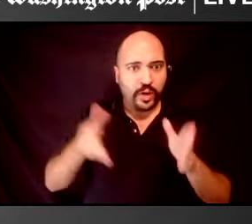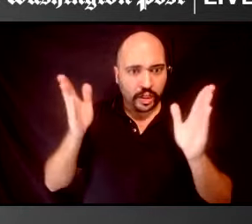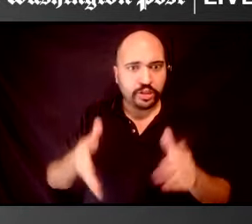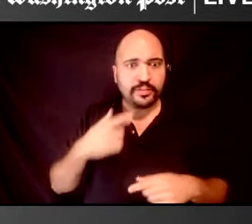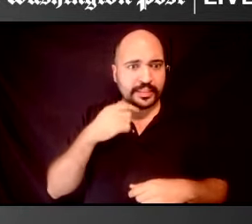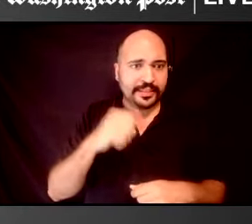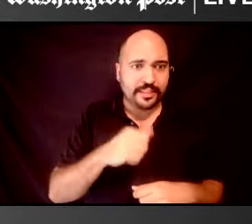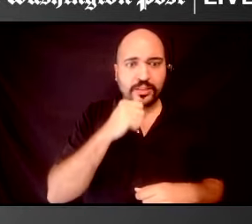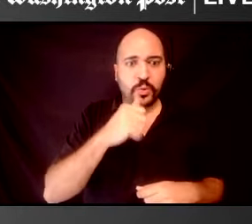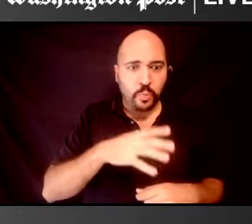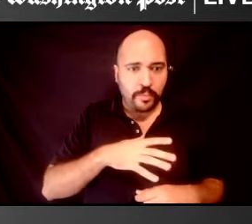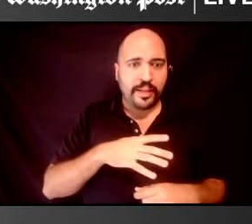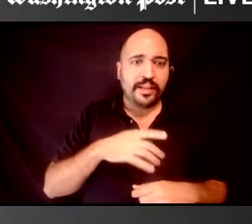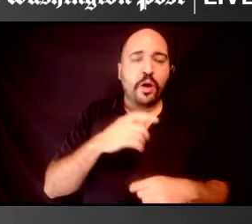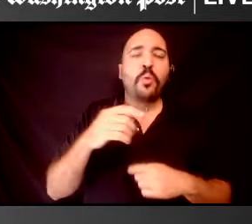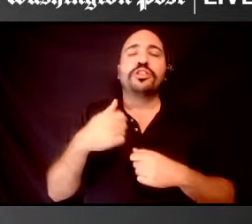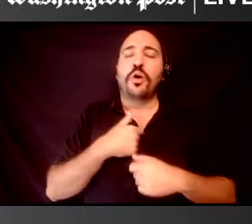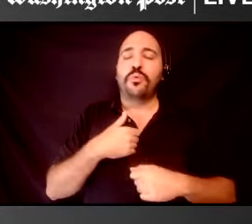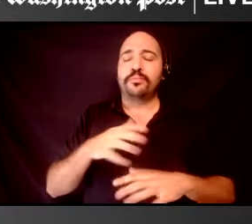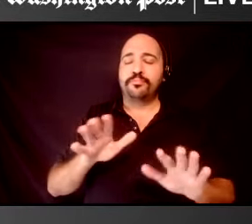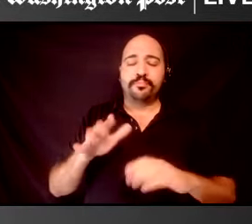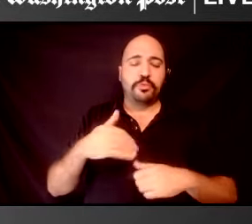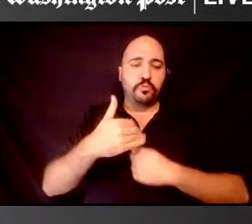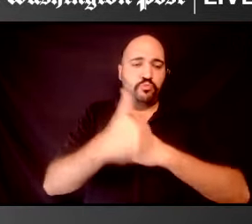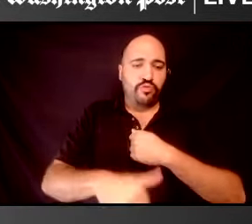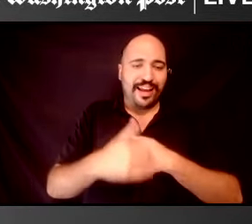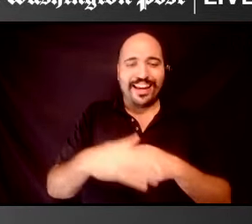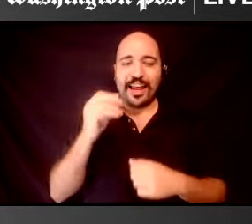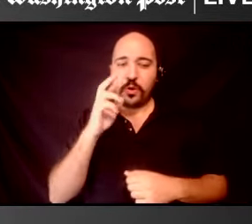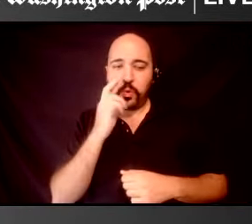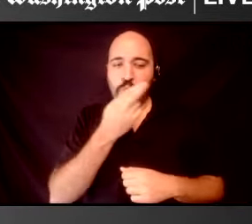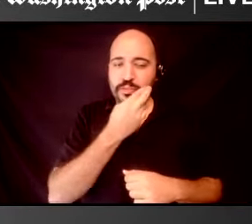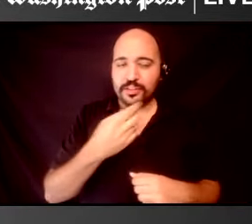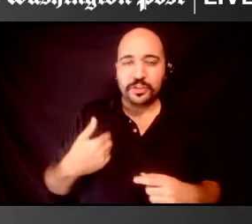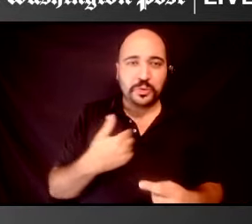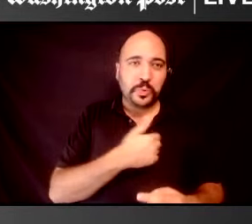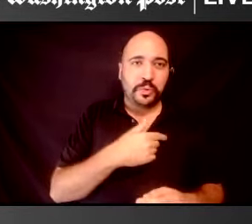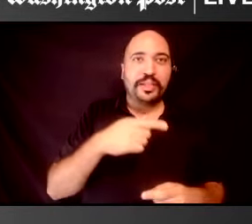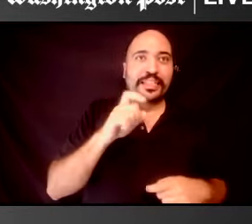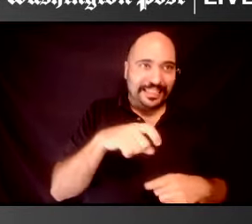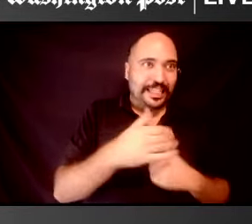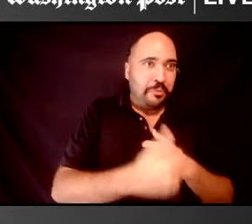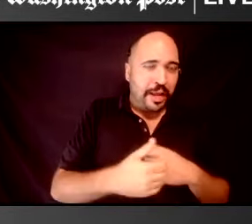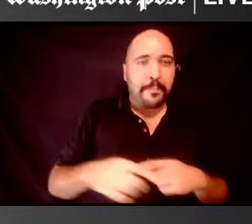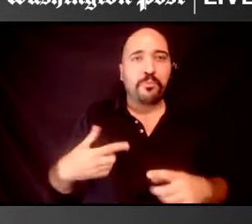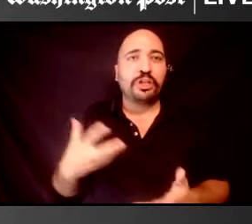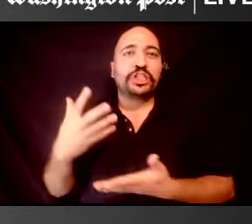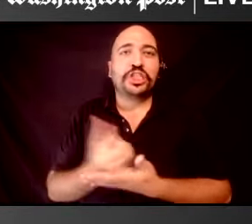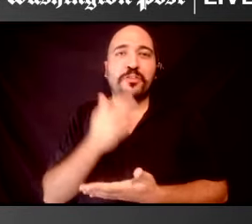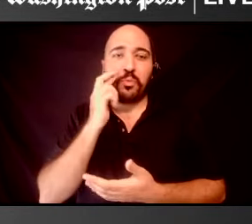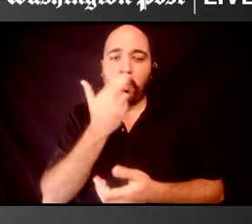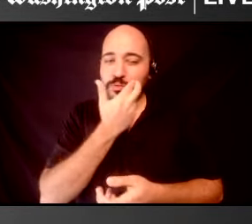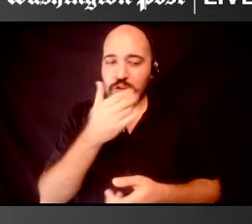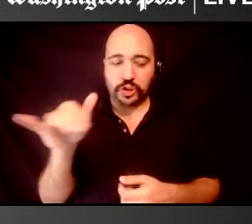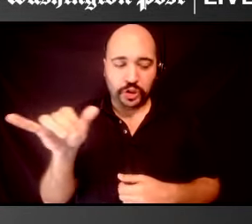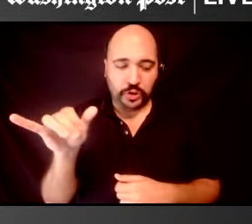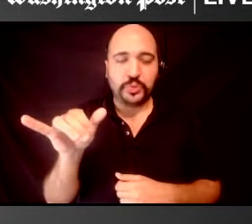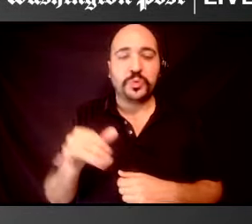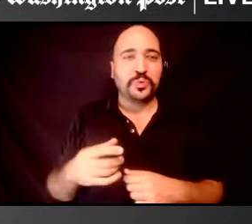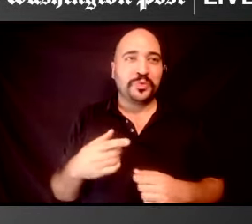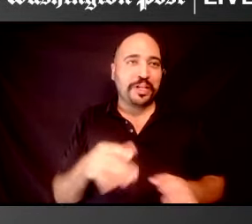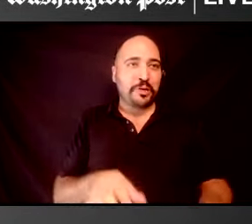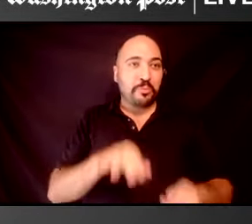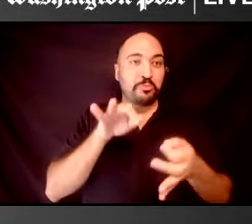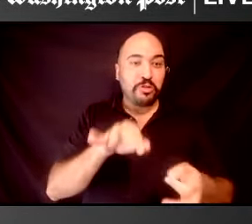workers need bread, but they deserve roses too. And in the perfect world, every, every one of us would have everything we need